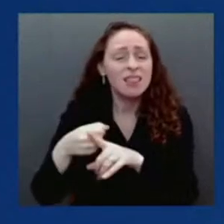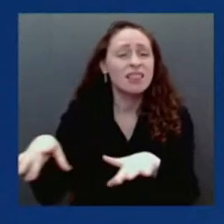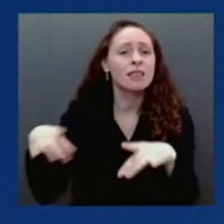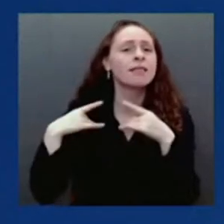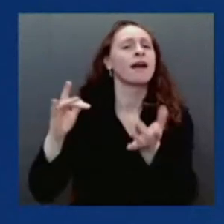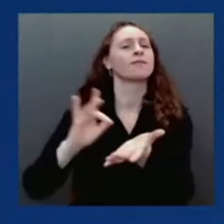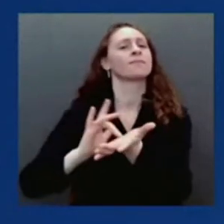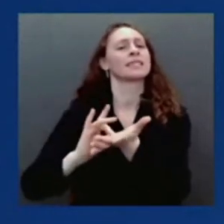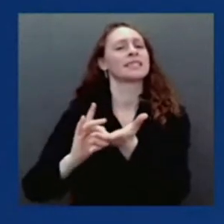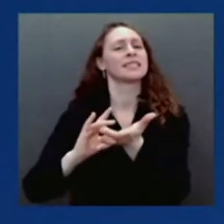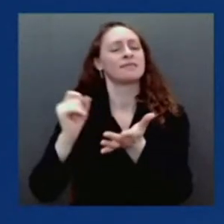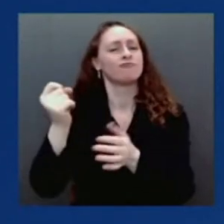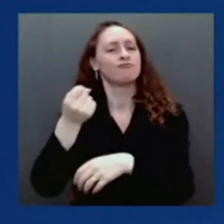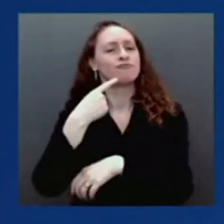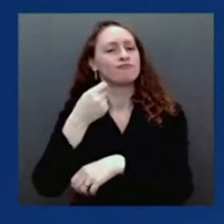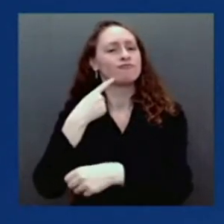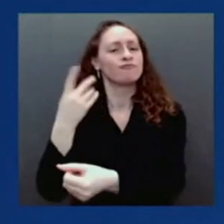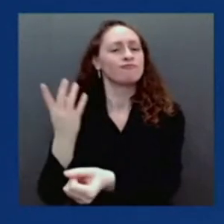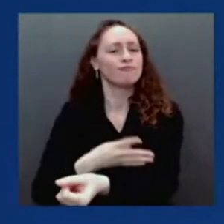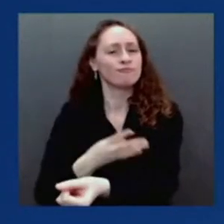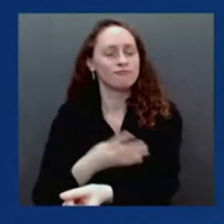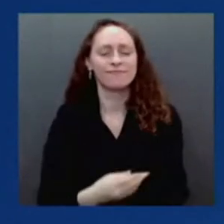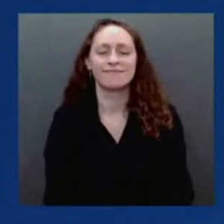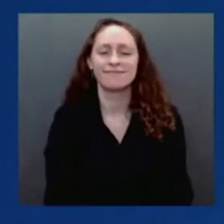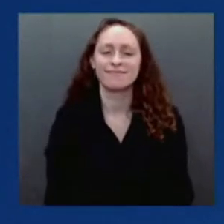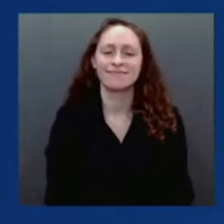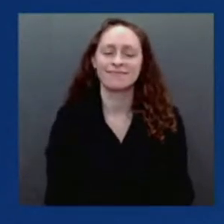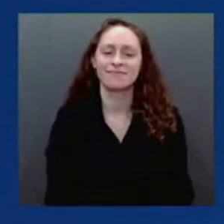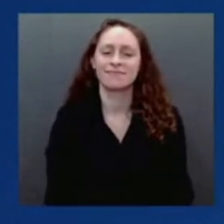and to keep schools and businesses open.